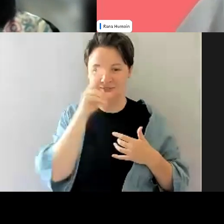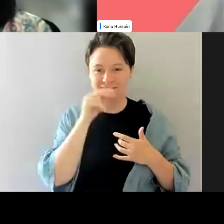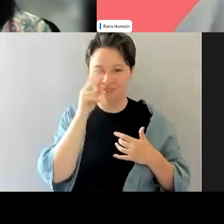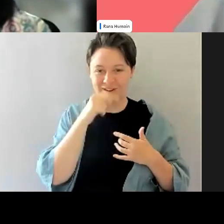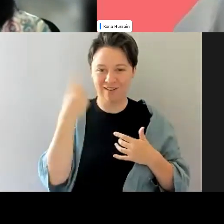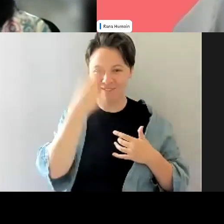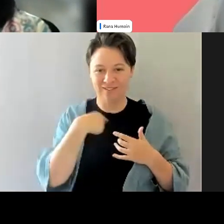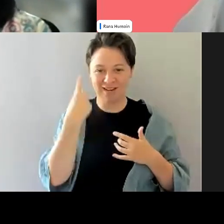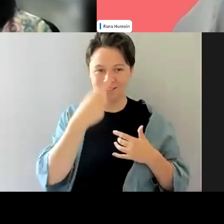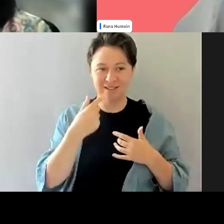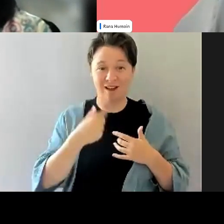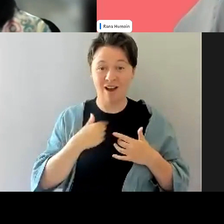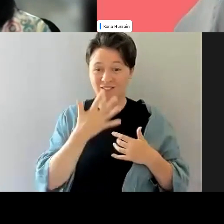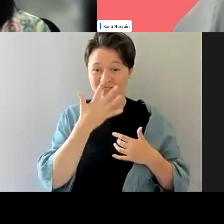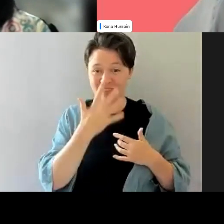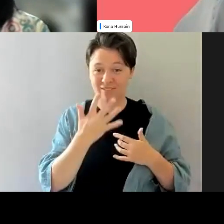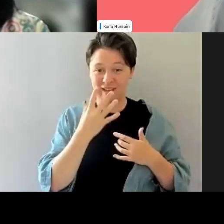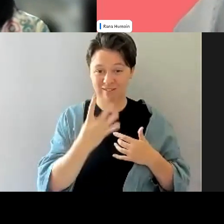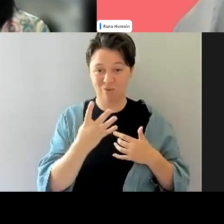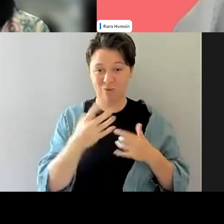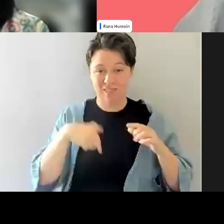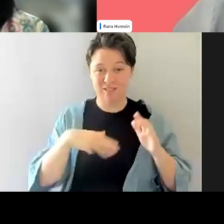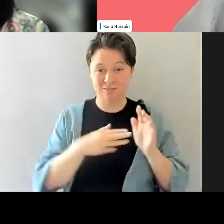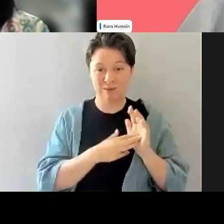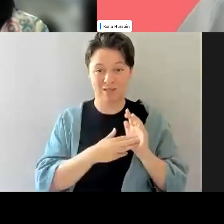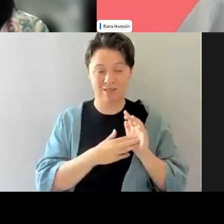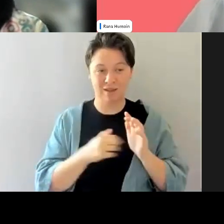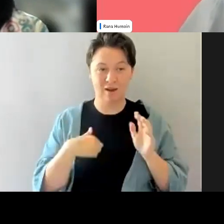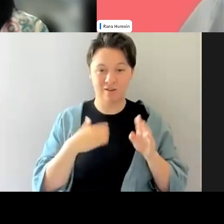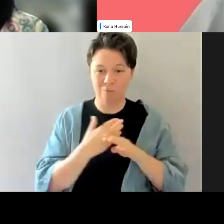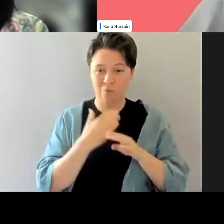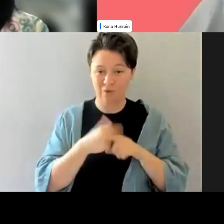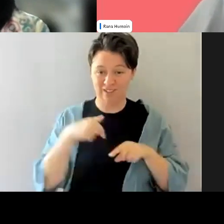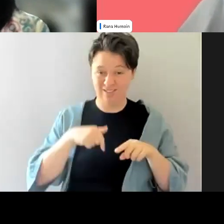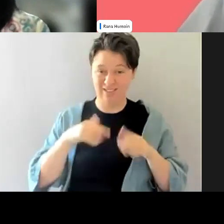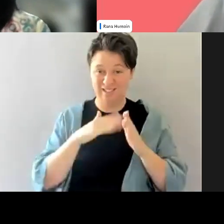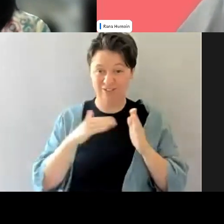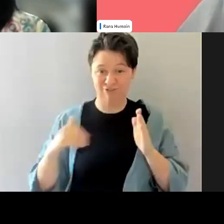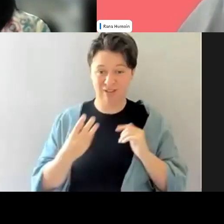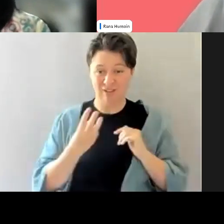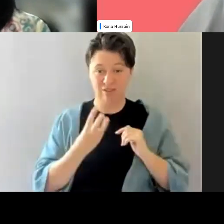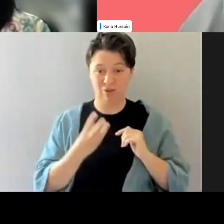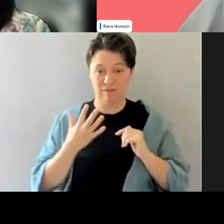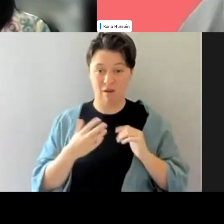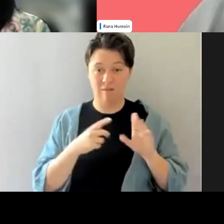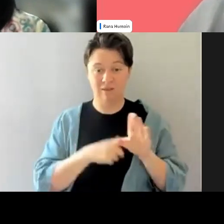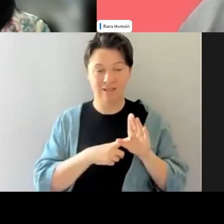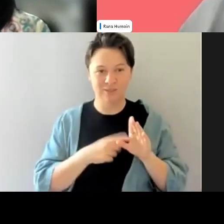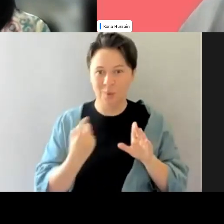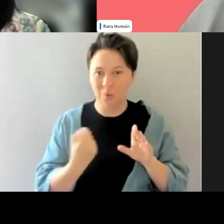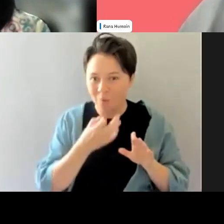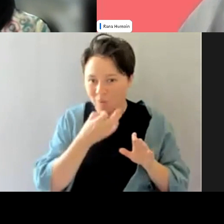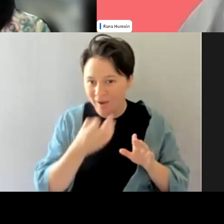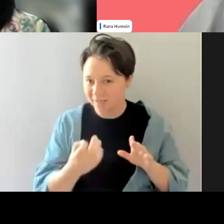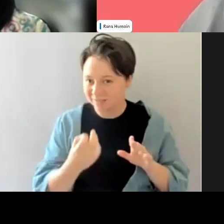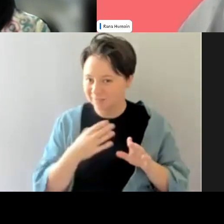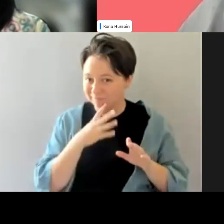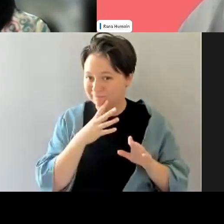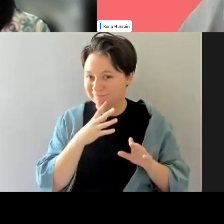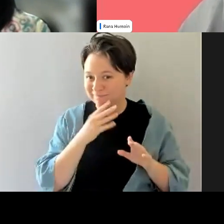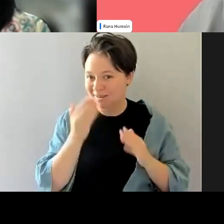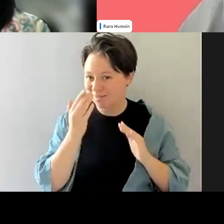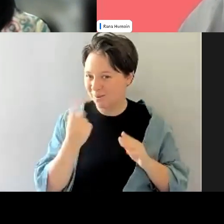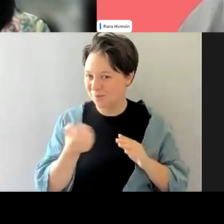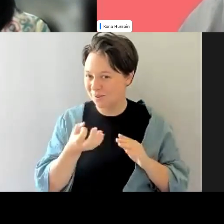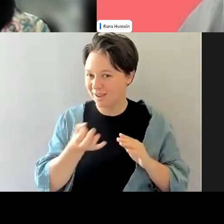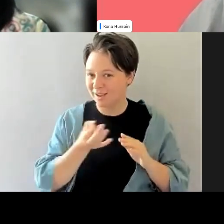54 this month. So about, and I've been in the industry for 35 years. So I'm not quite sure who asked that particular question, but, um,